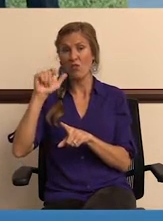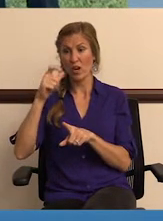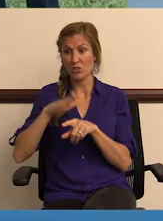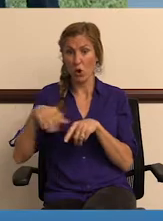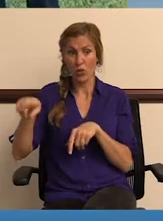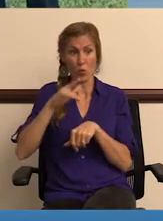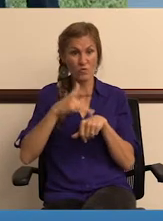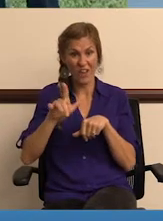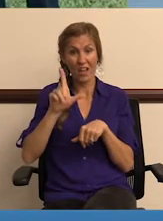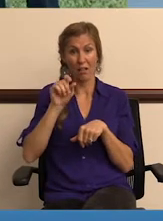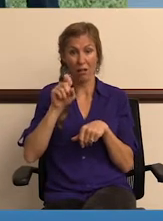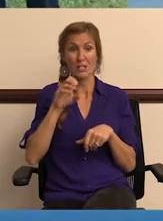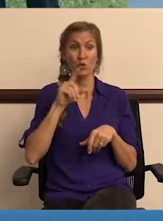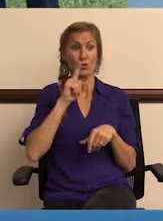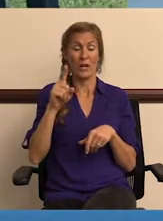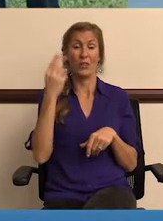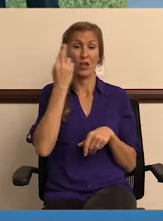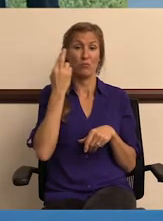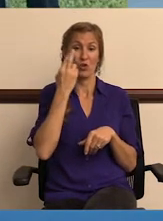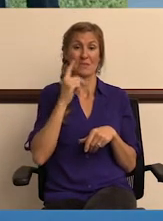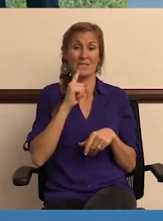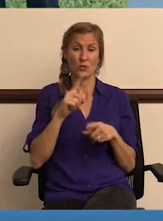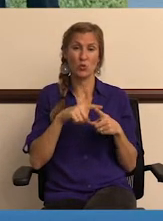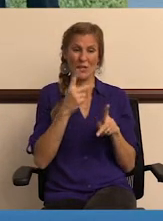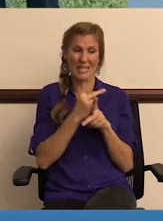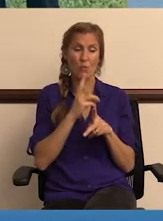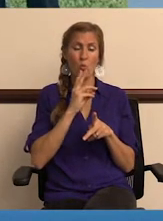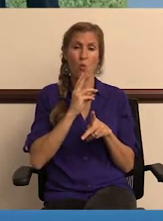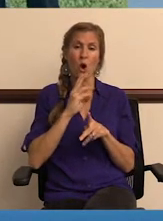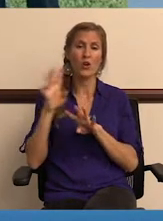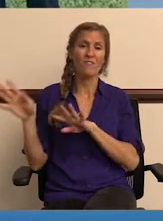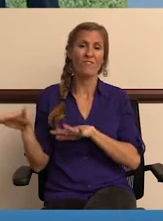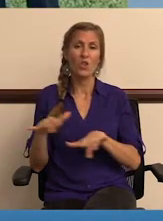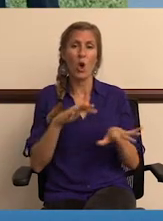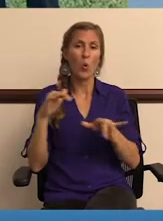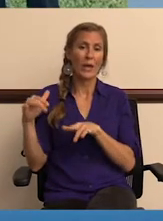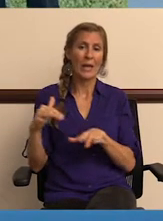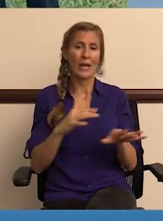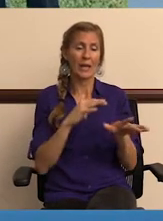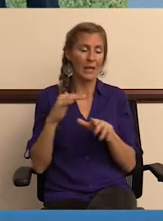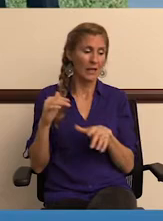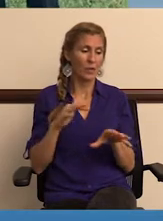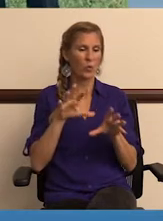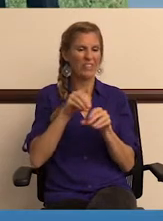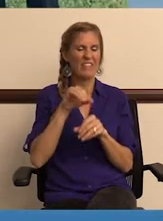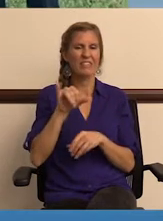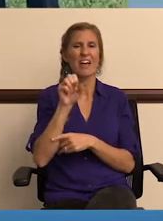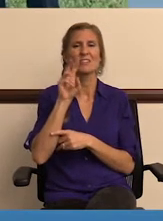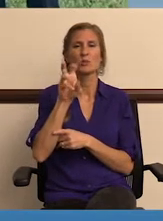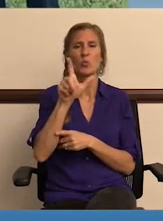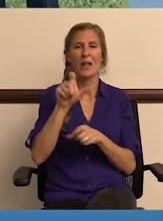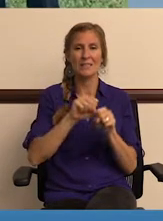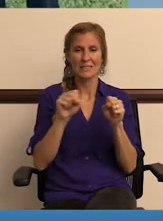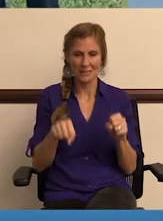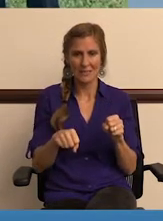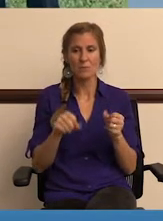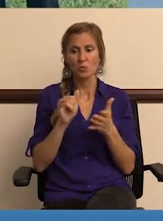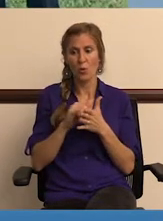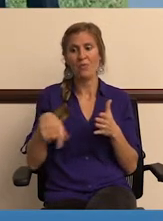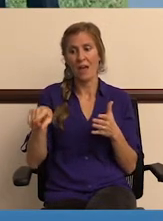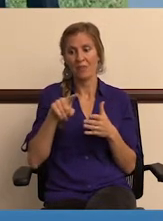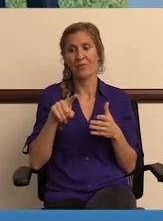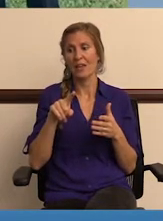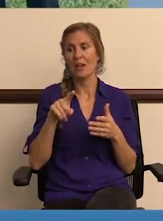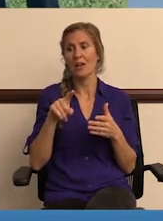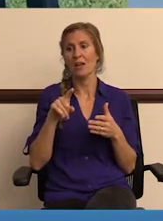frontage on those vacant lots, and really the purpose is to keep water flowing within that swale system